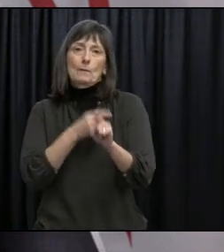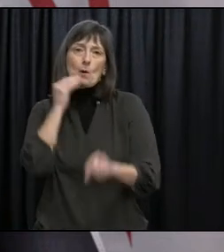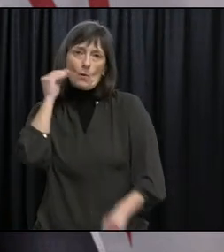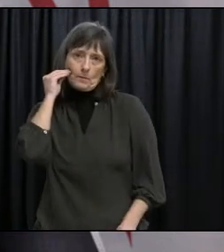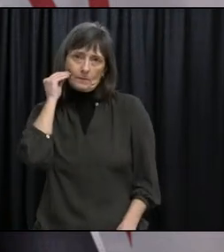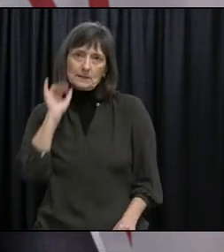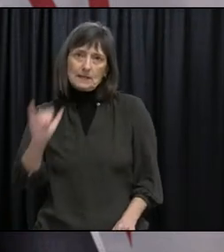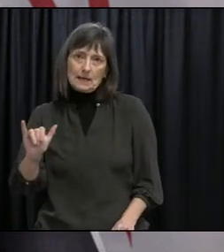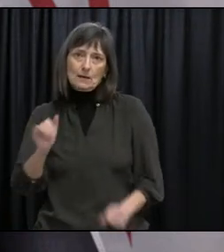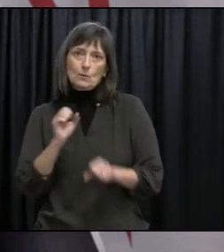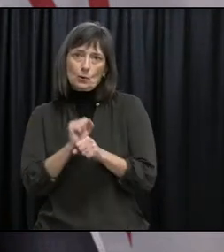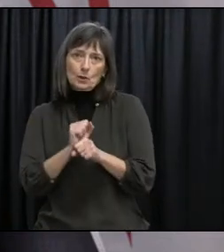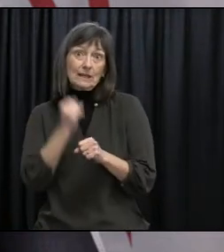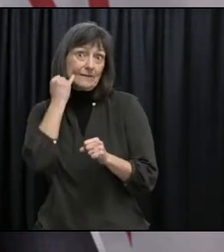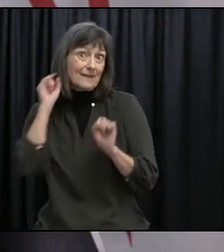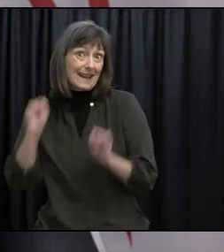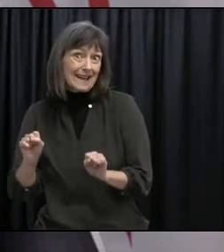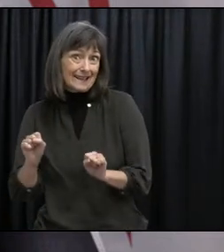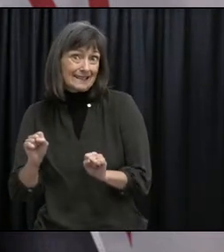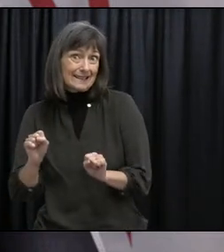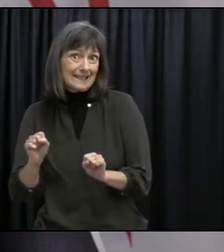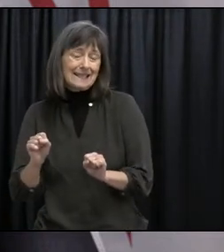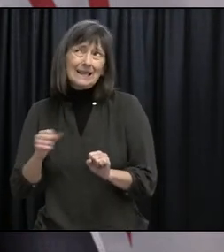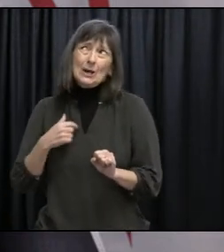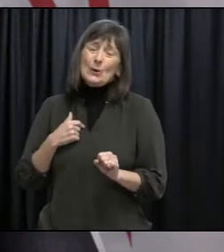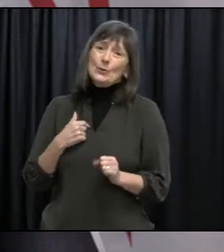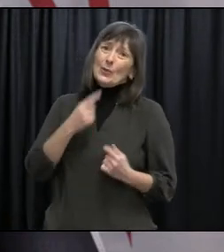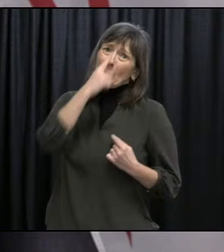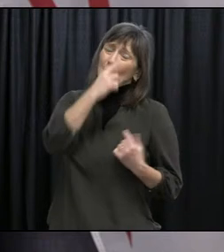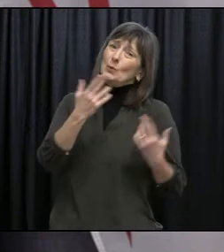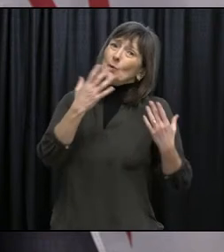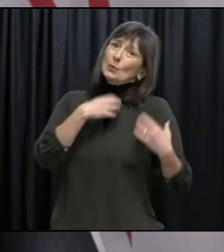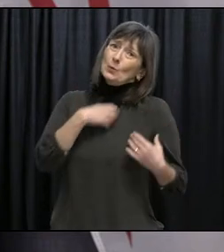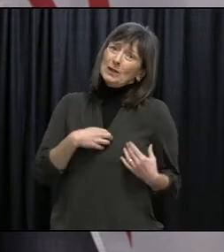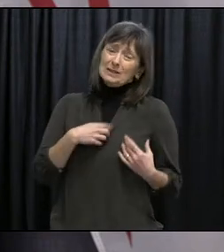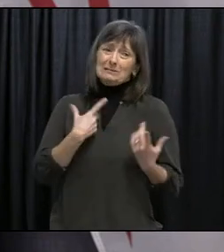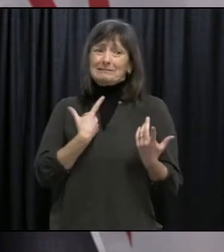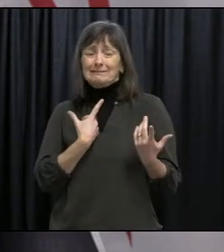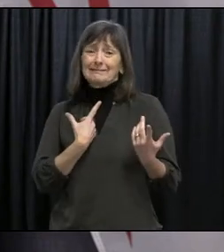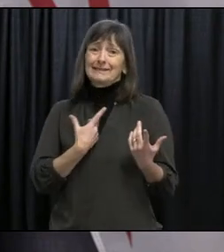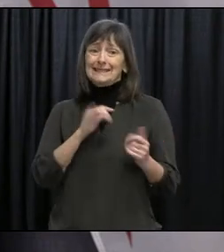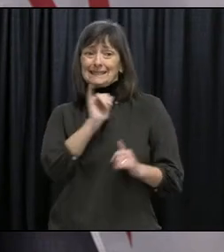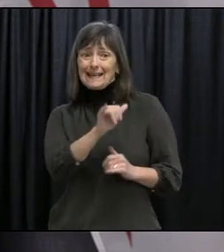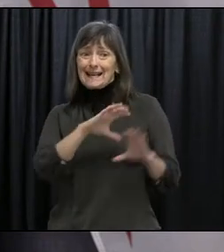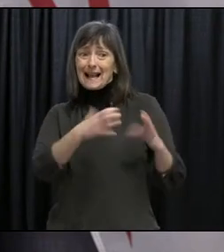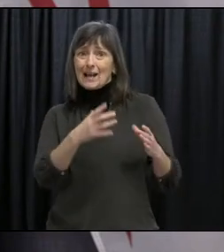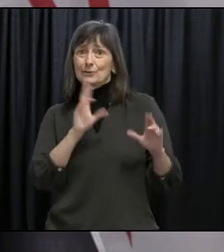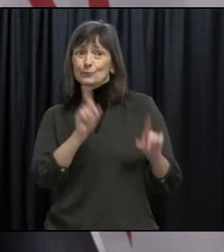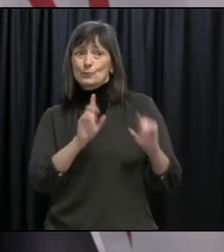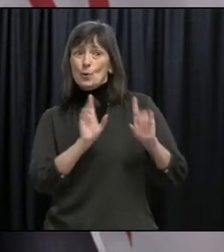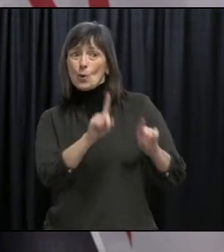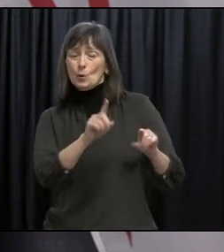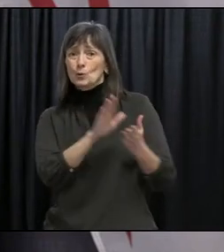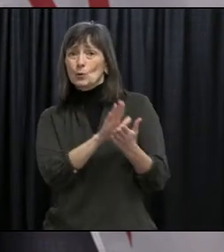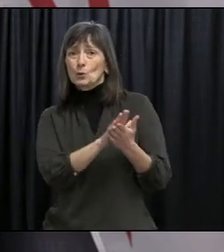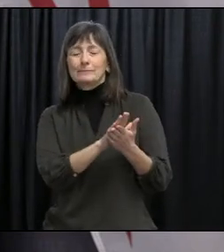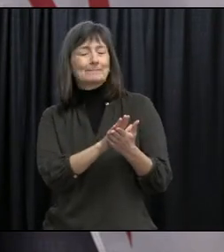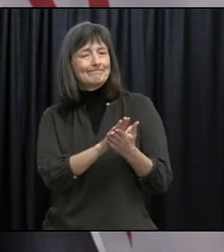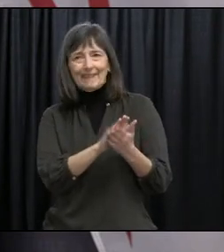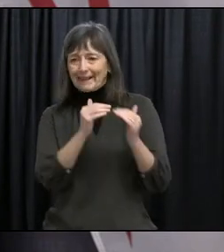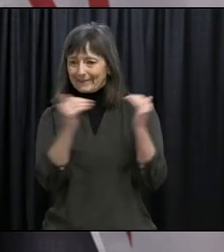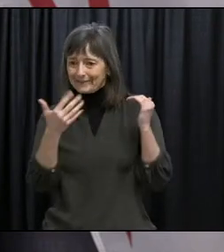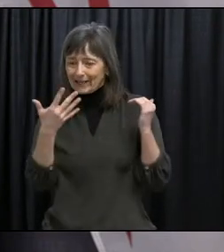We had hoped the majority could work from their classrooms, but given the move to Alert Level 5, with people encouraged to remain at home if they can,